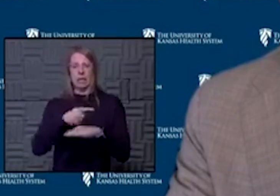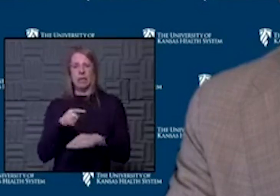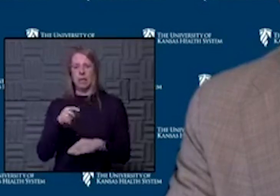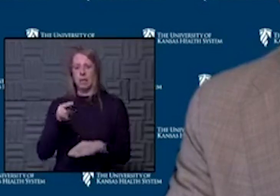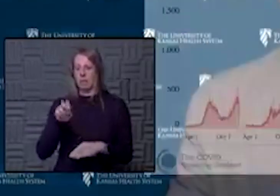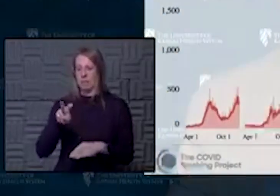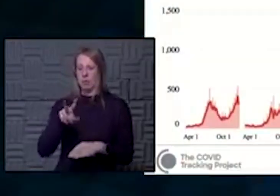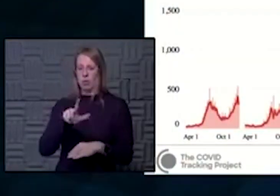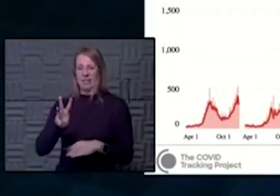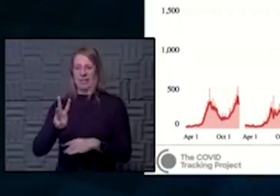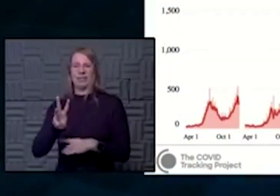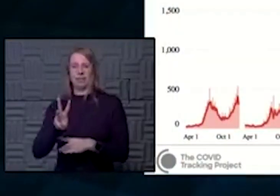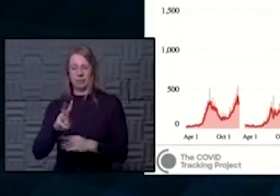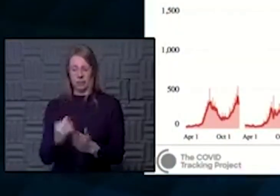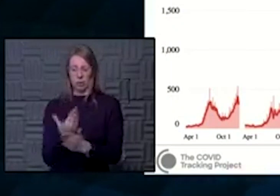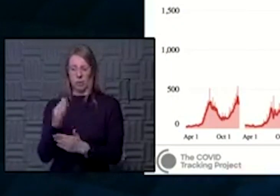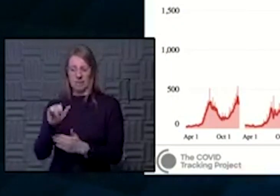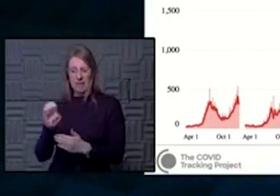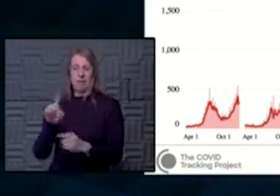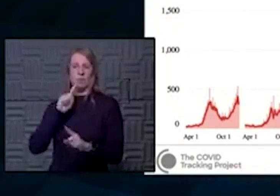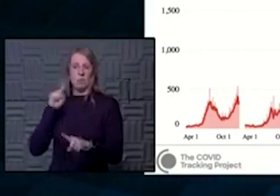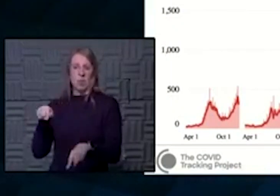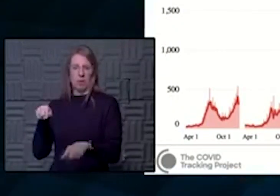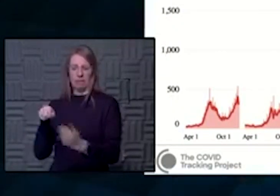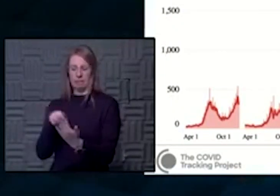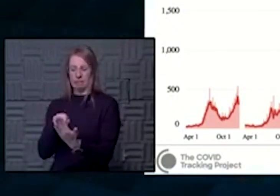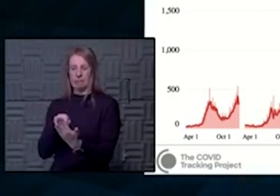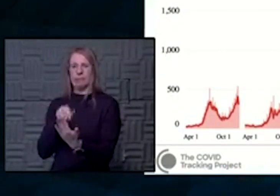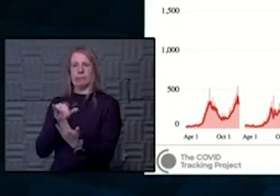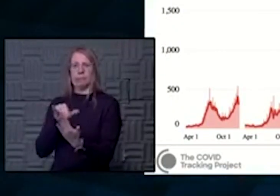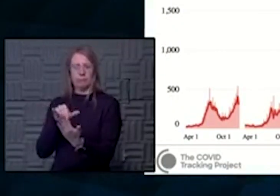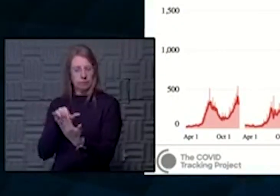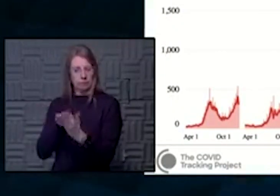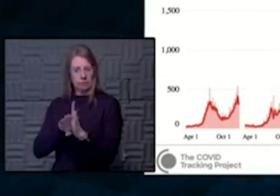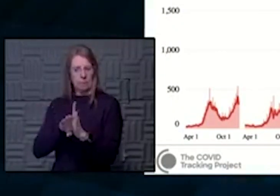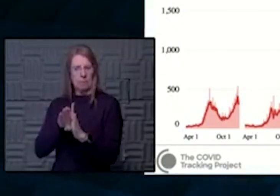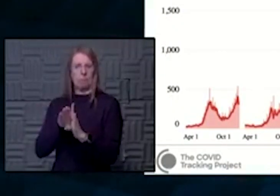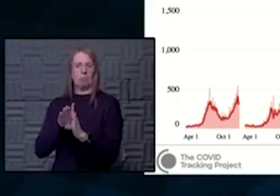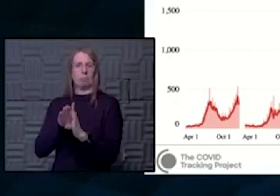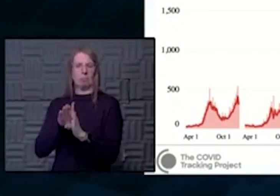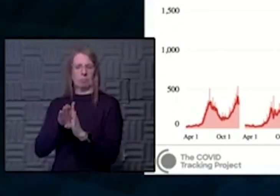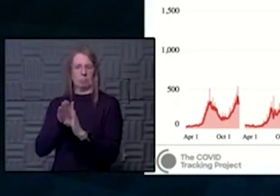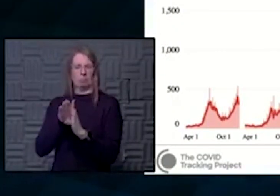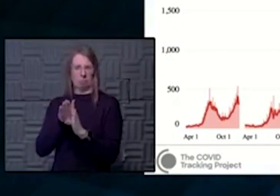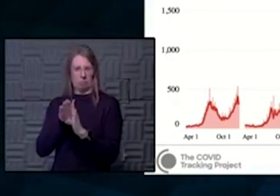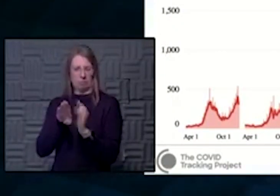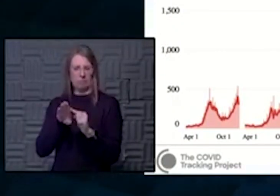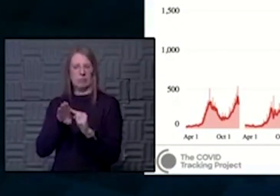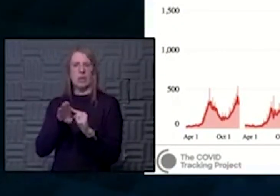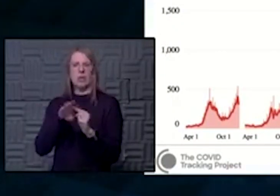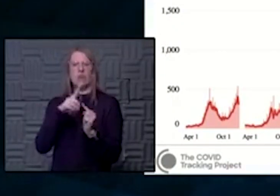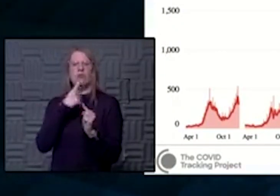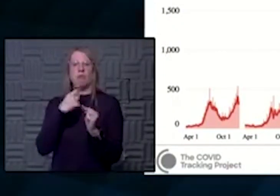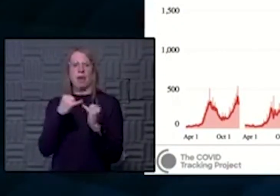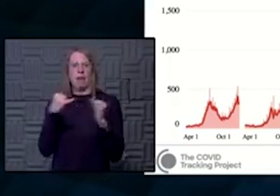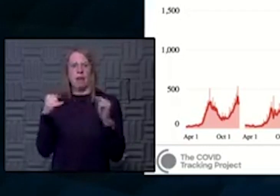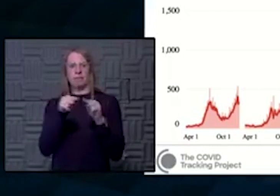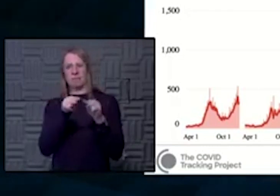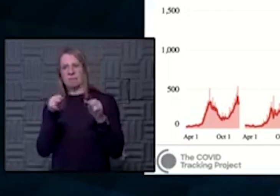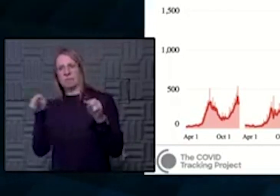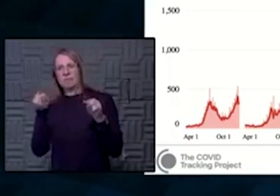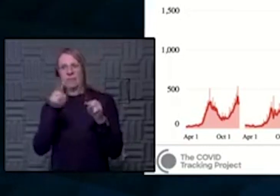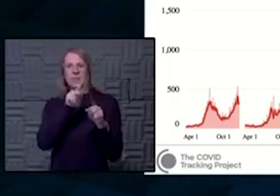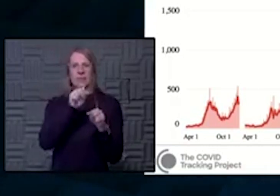For as far as new case reporting, which you can see here, it's sort of when the solid red lines in Kansas, Missouri,